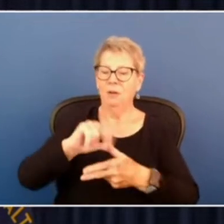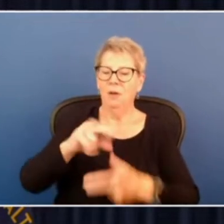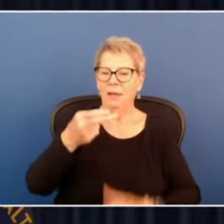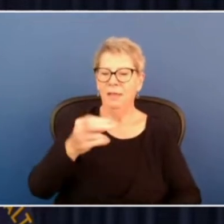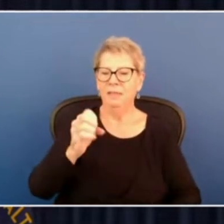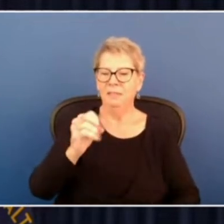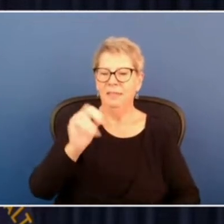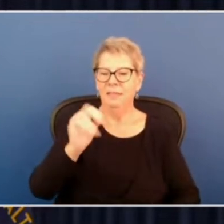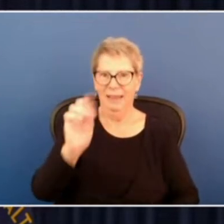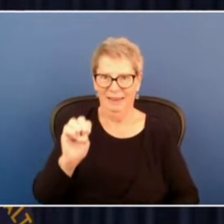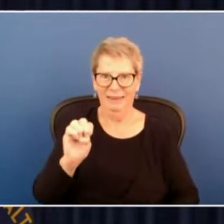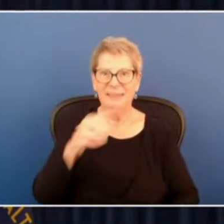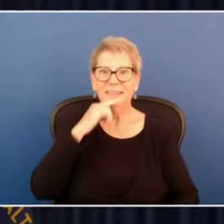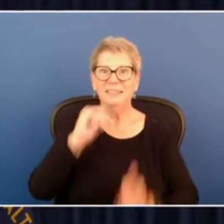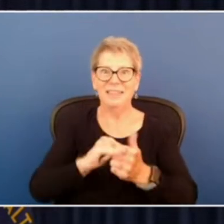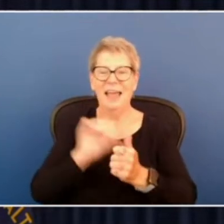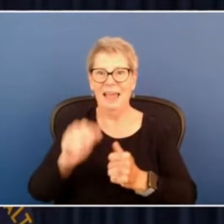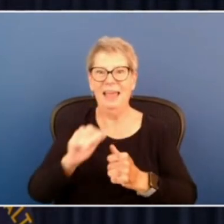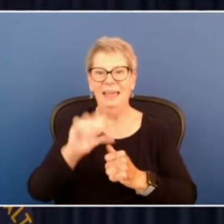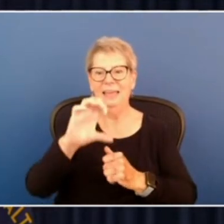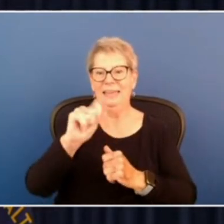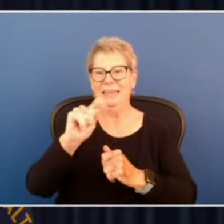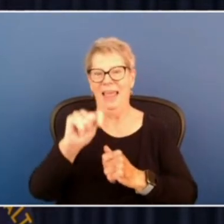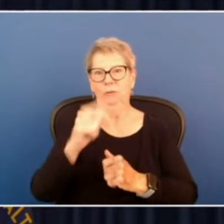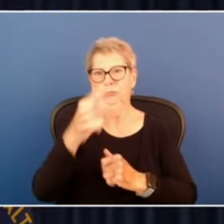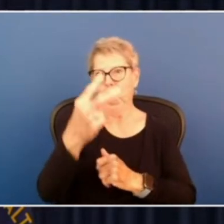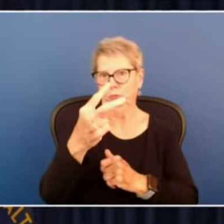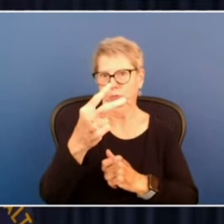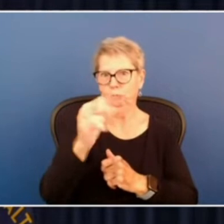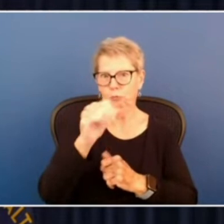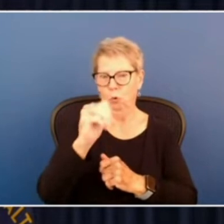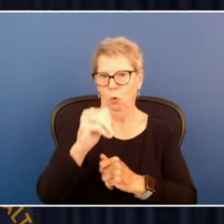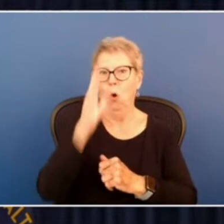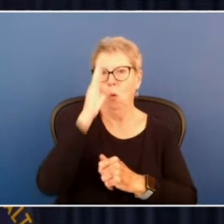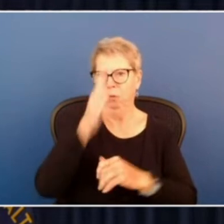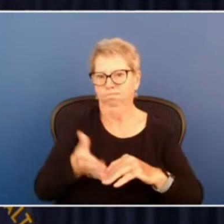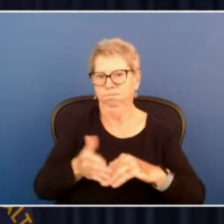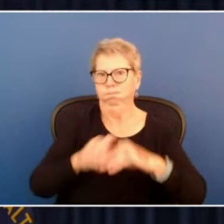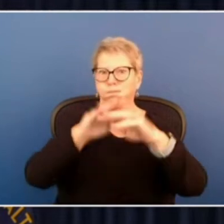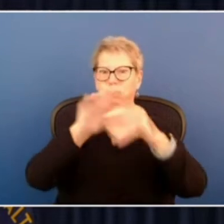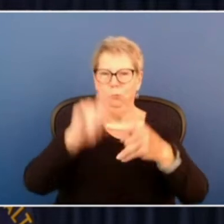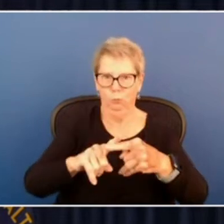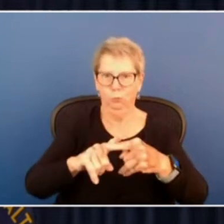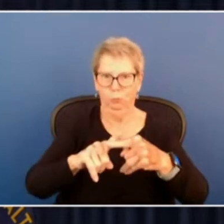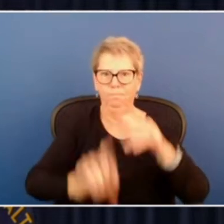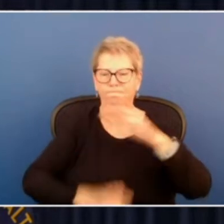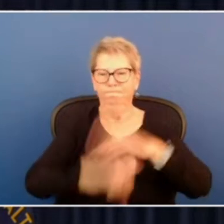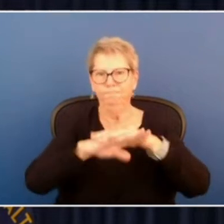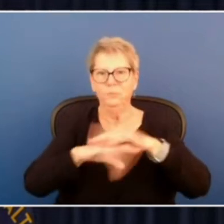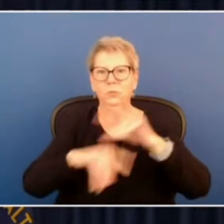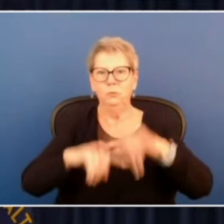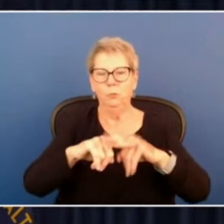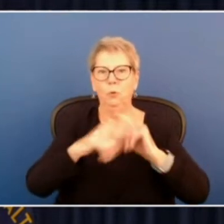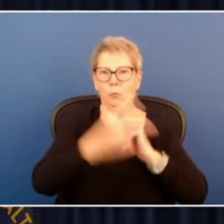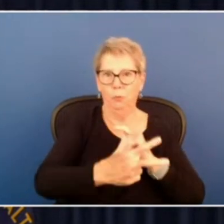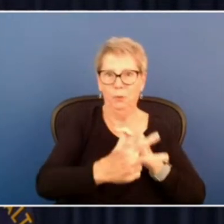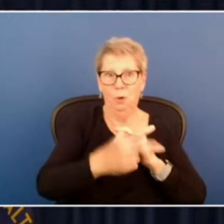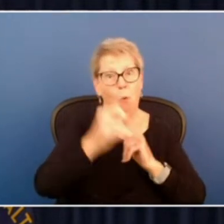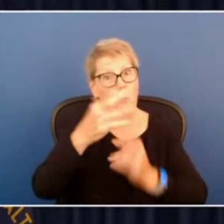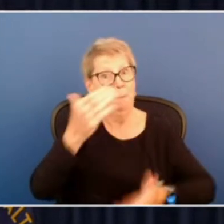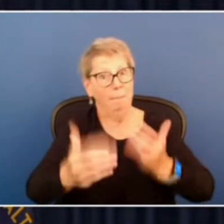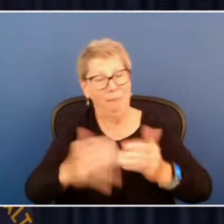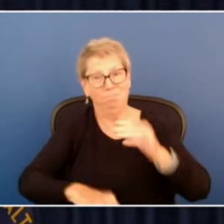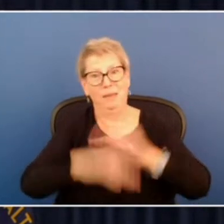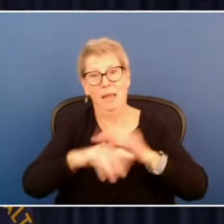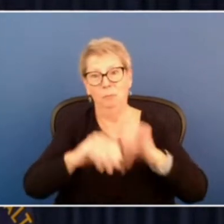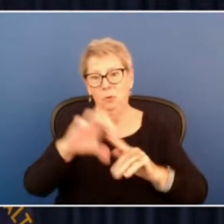a Category 2 storm, and it's expected to strengthen further, reaching Category 3 or maybe even 4 before